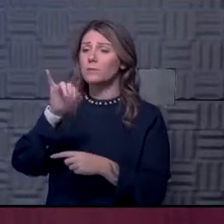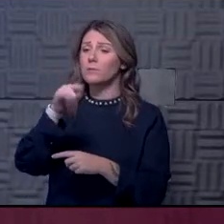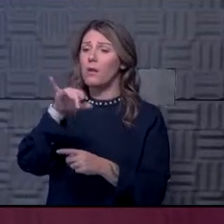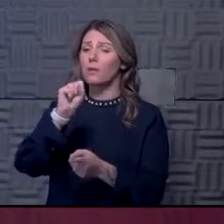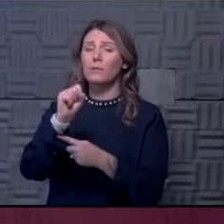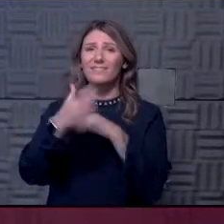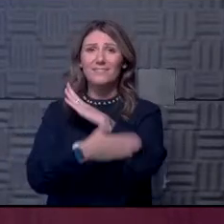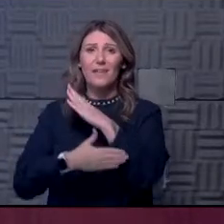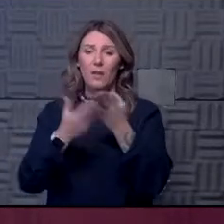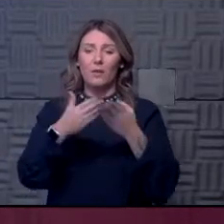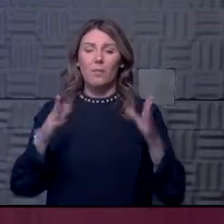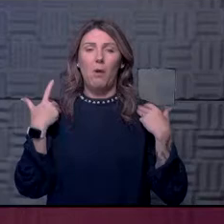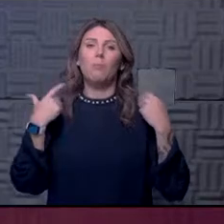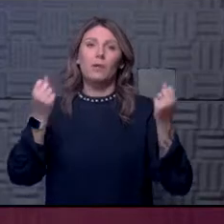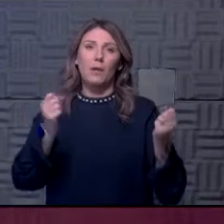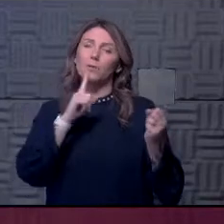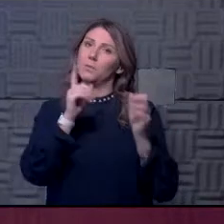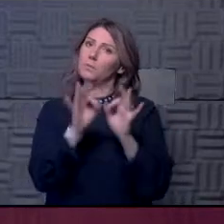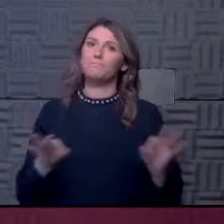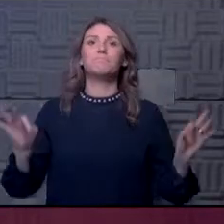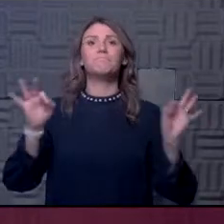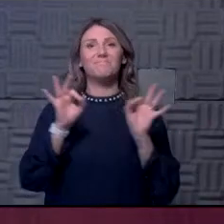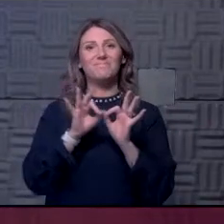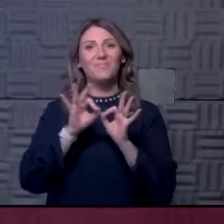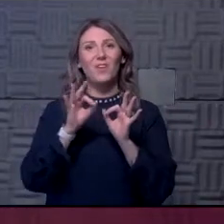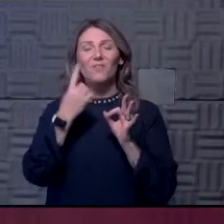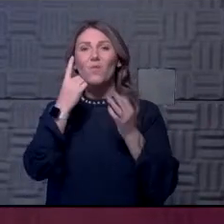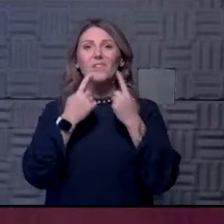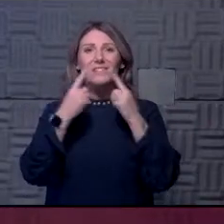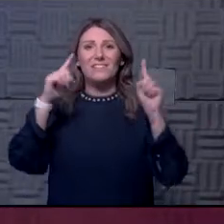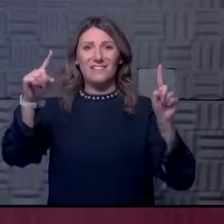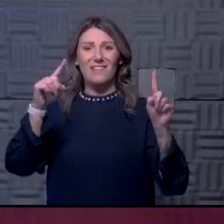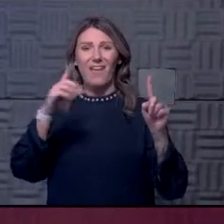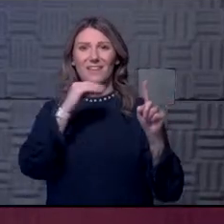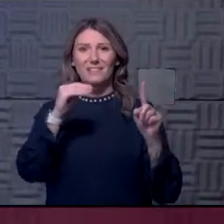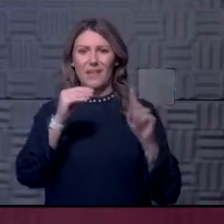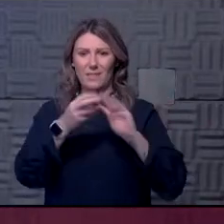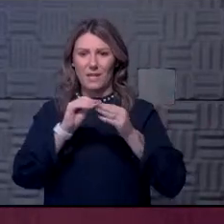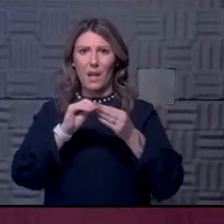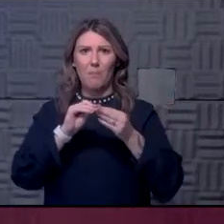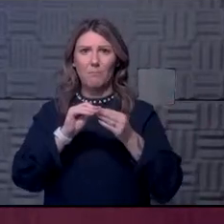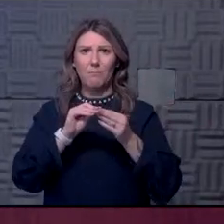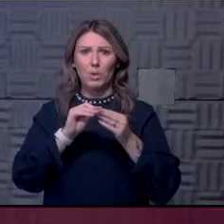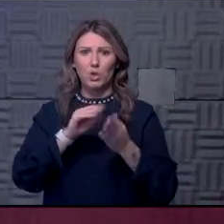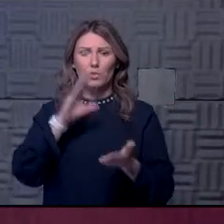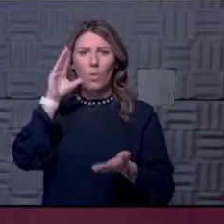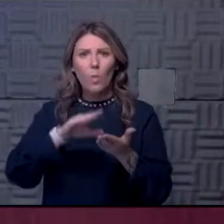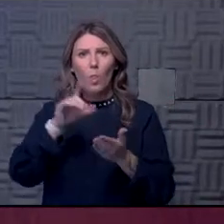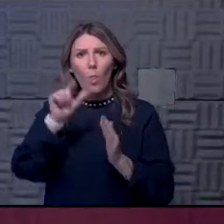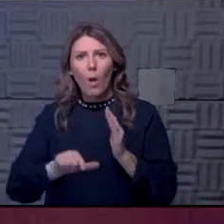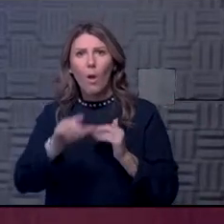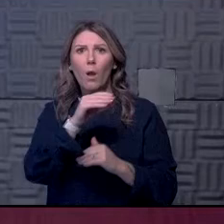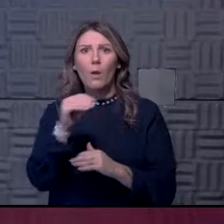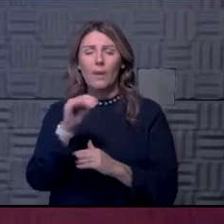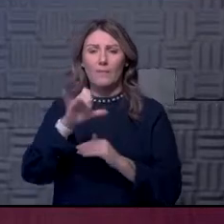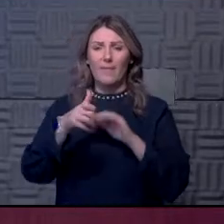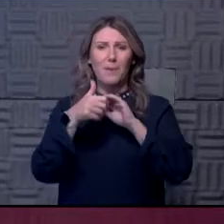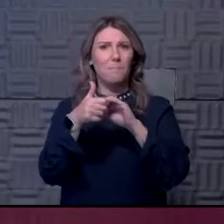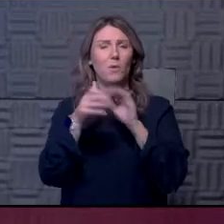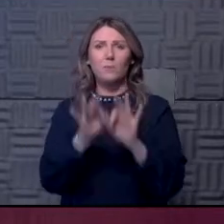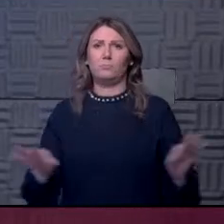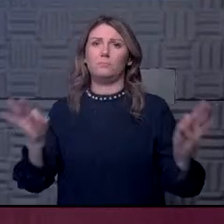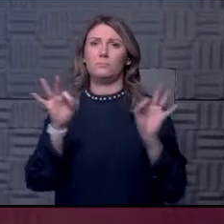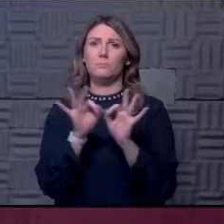Health, I think, has really been our key success to keeping the numbers down in the community as well. And that partnership has been